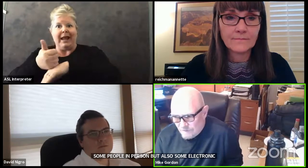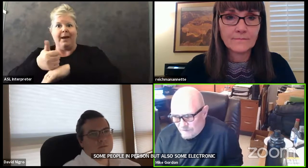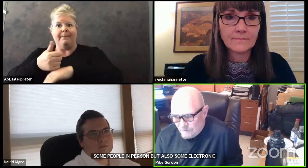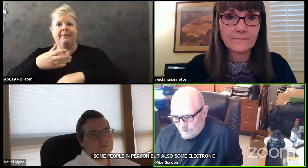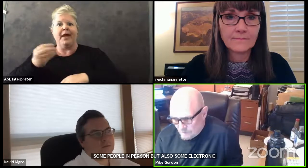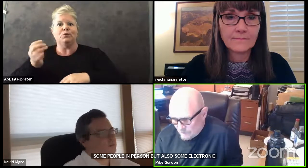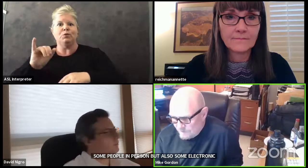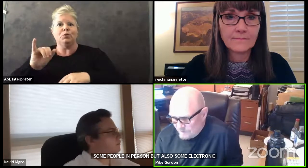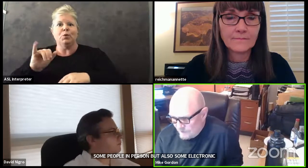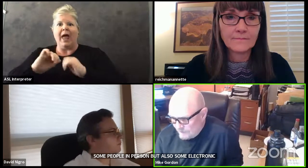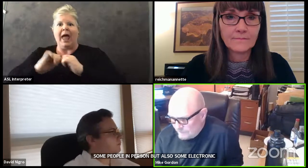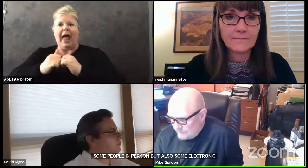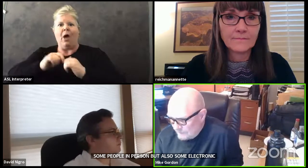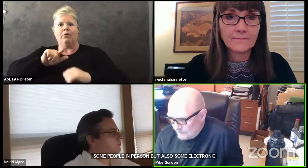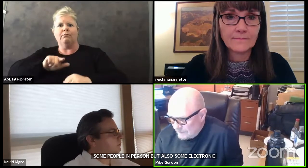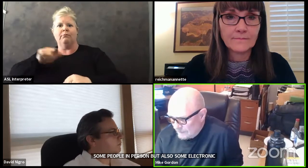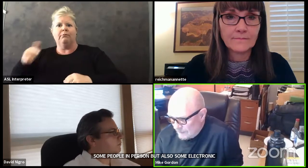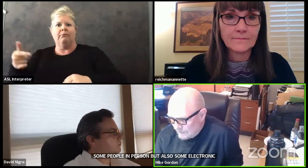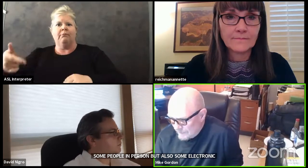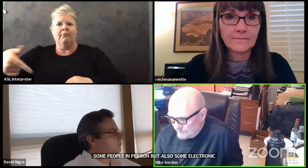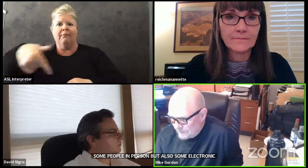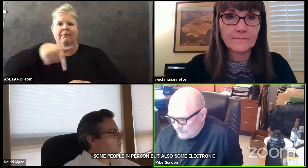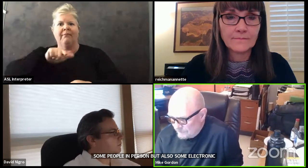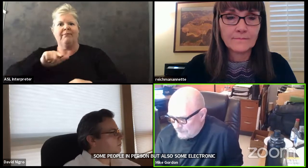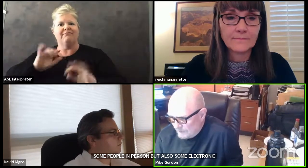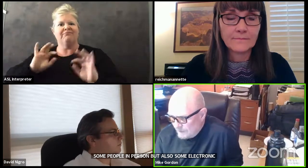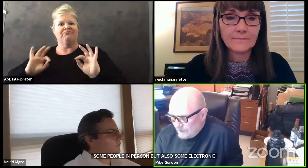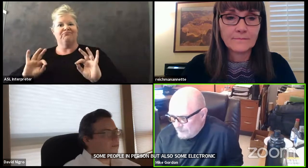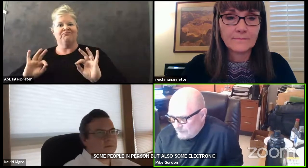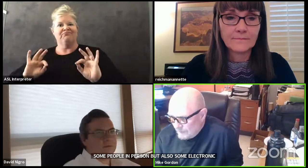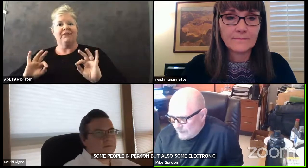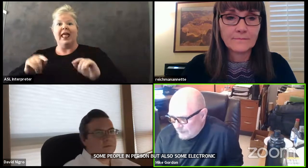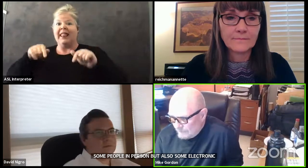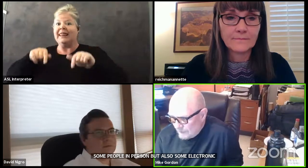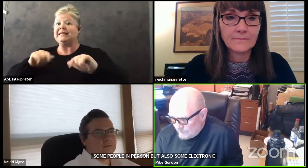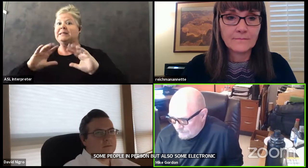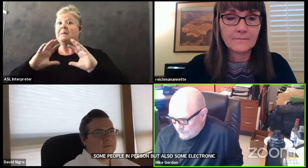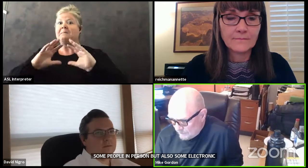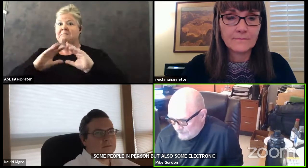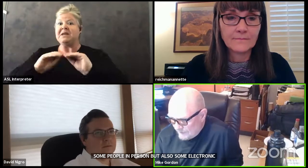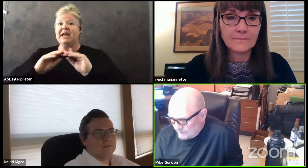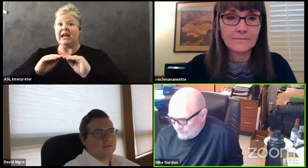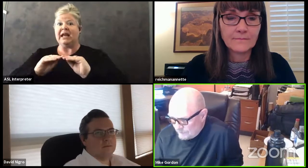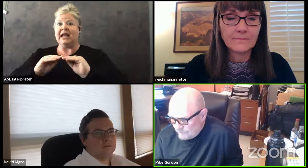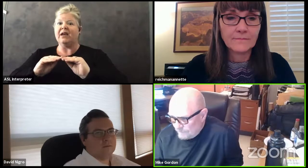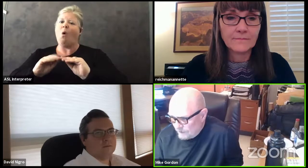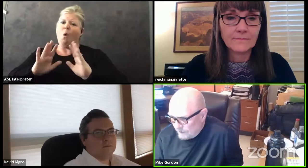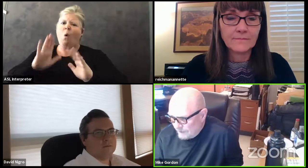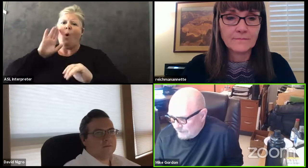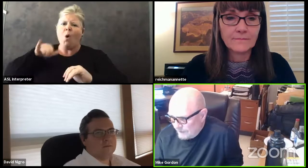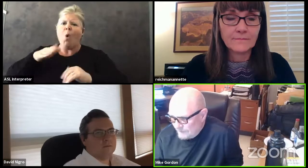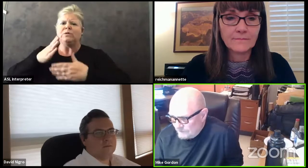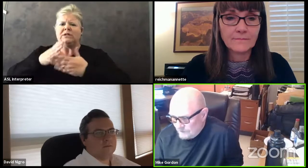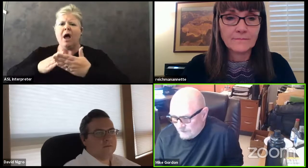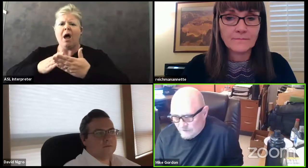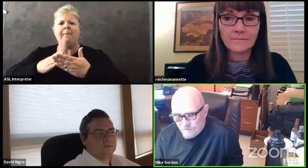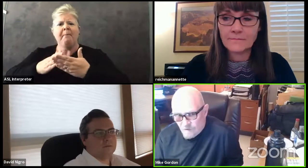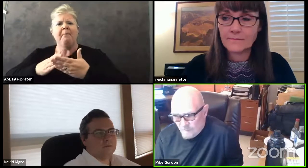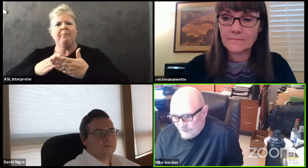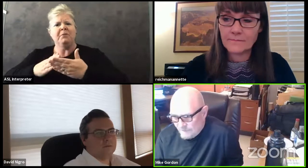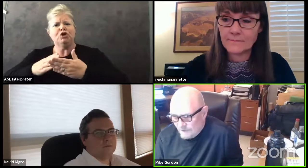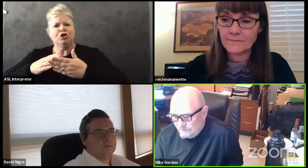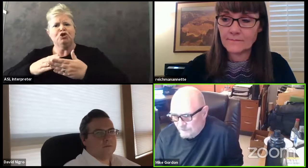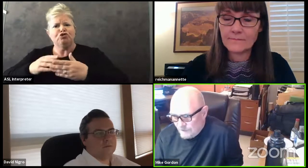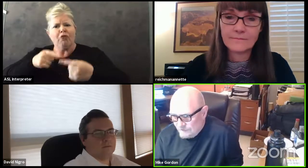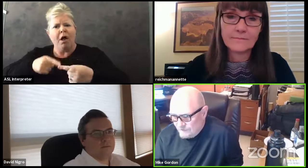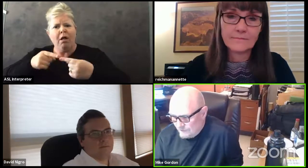is a little more concise and uh i know this meeting's been uh probably some growing pains but overall i i think it's a it's a